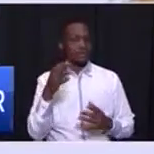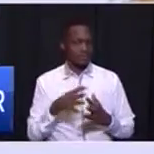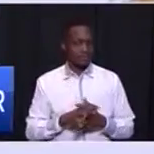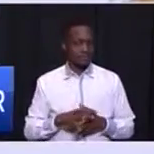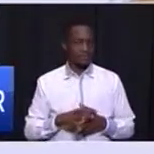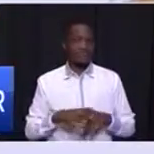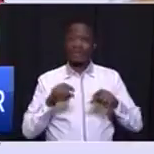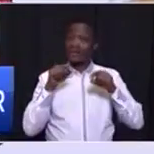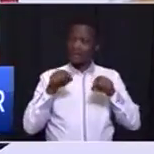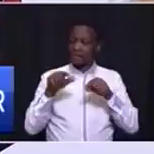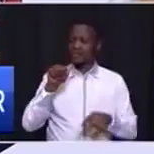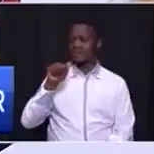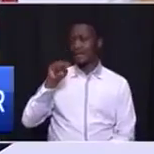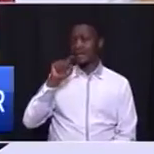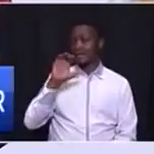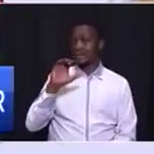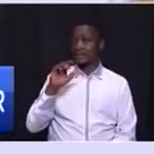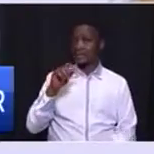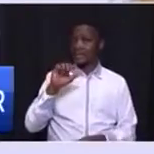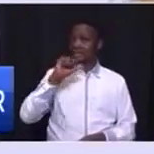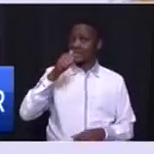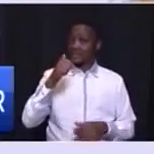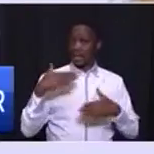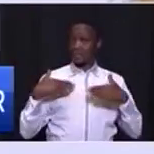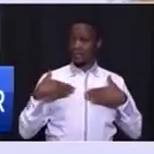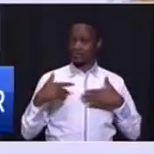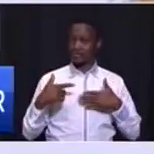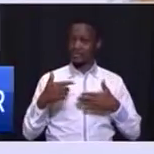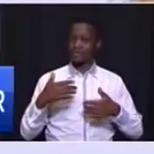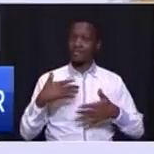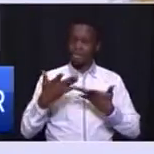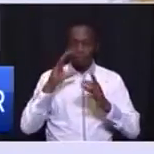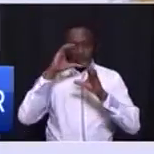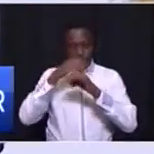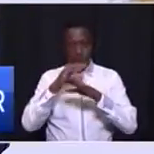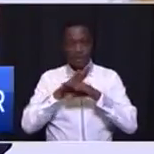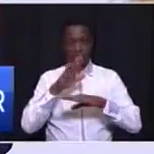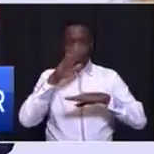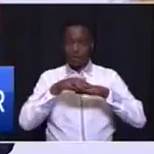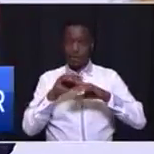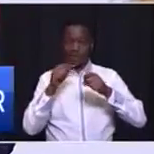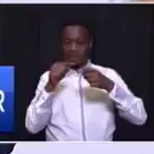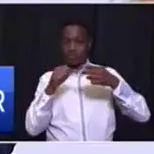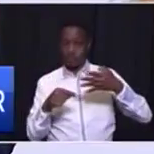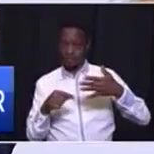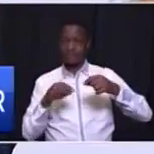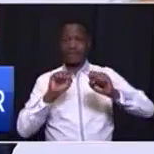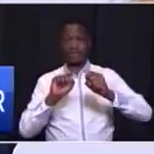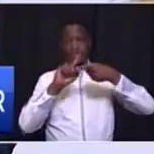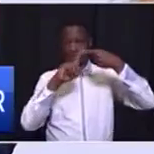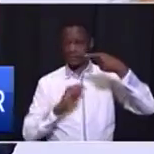this ANC-led Sixth Administration will focus on the following cluster of priorities.